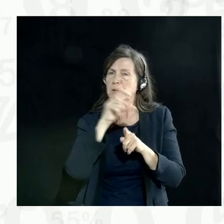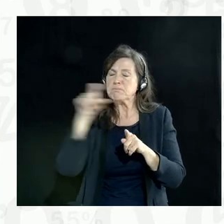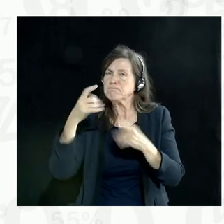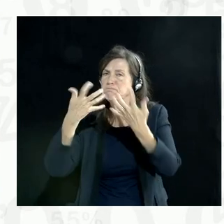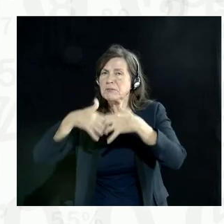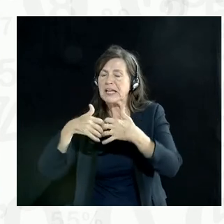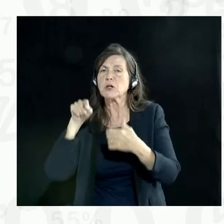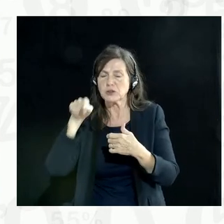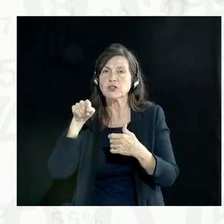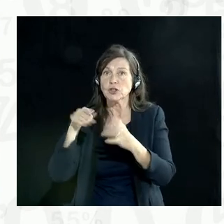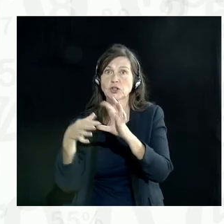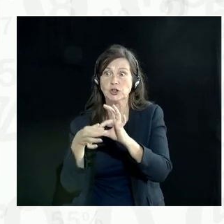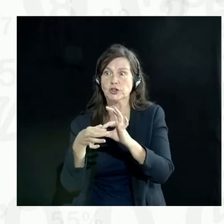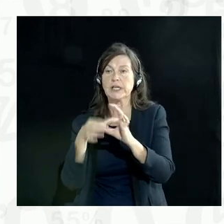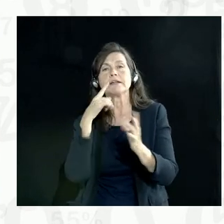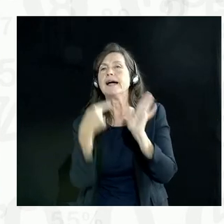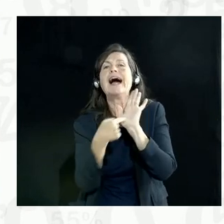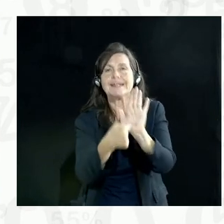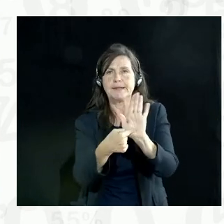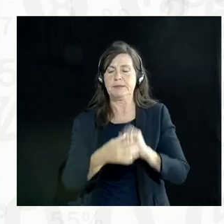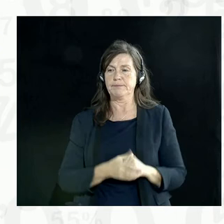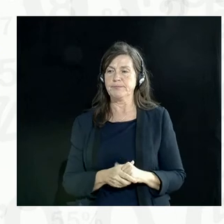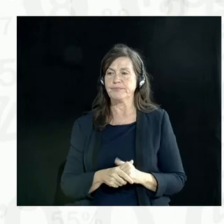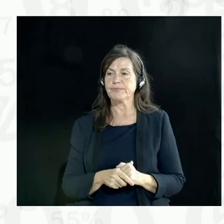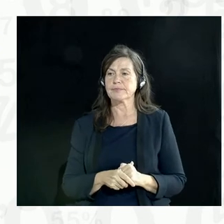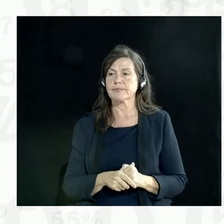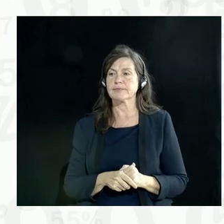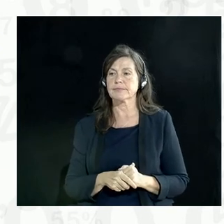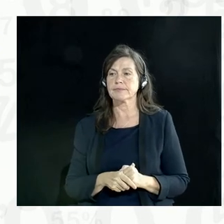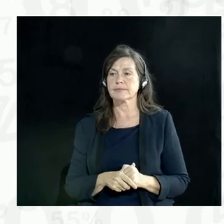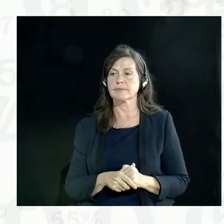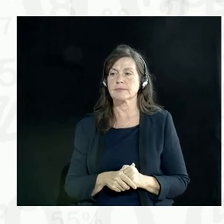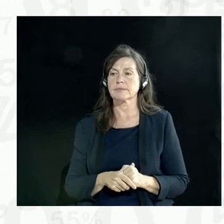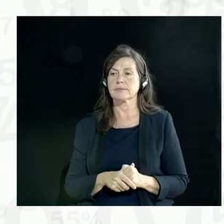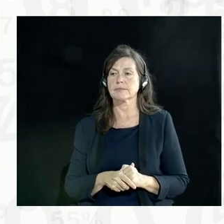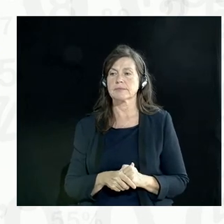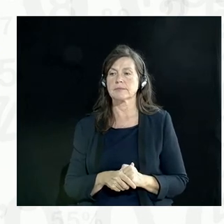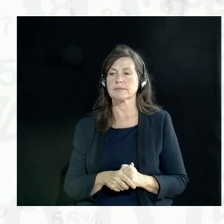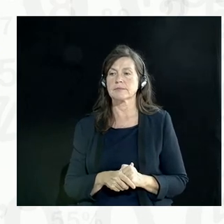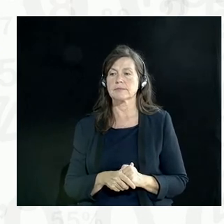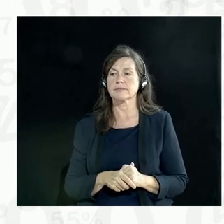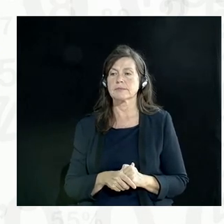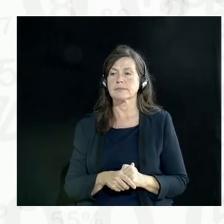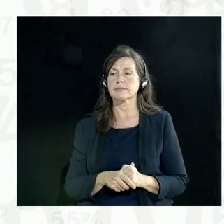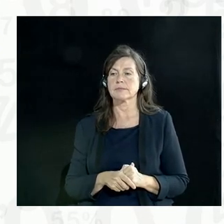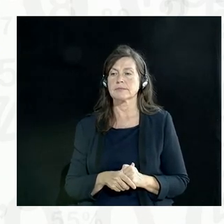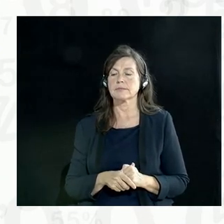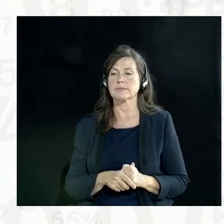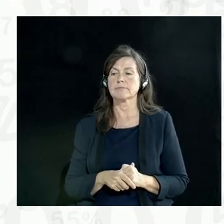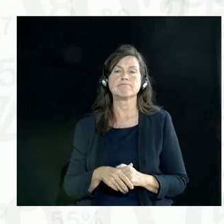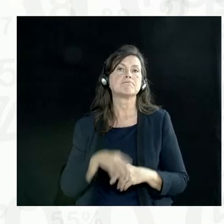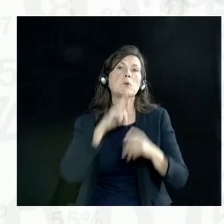before. So for example, if we have restrictions on or if we have requirements of